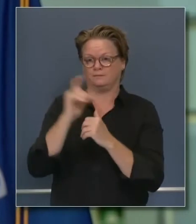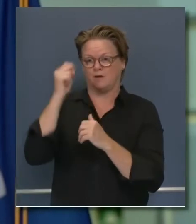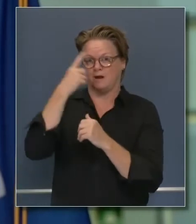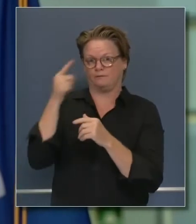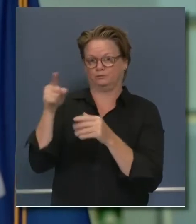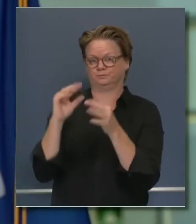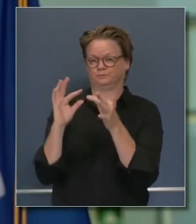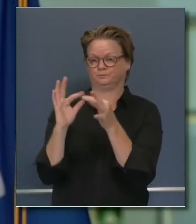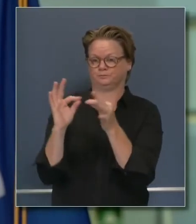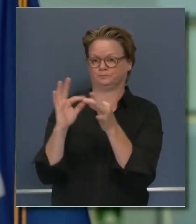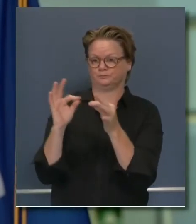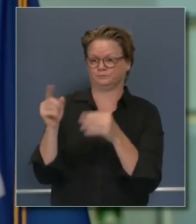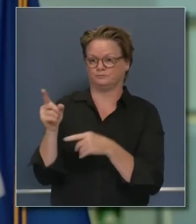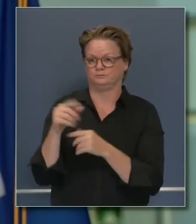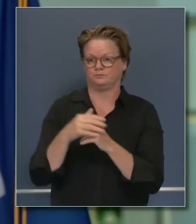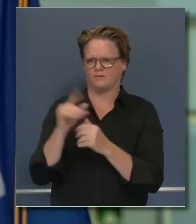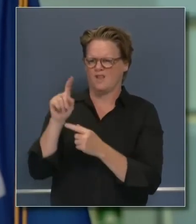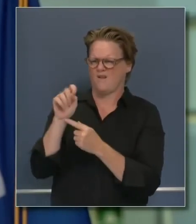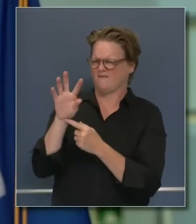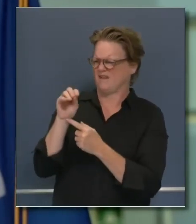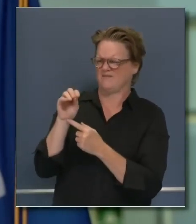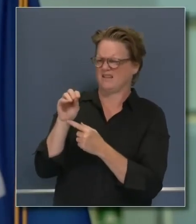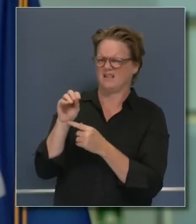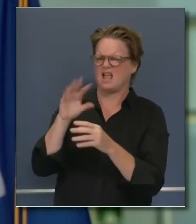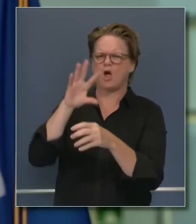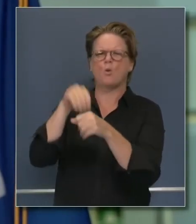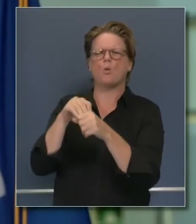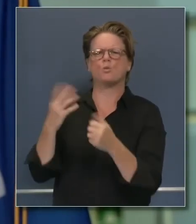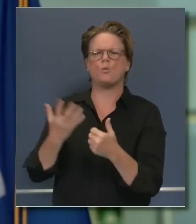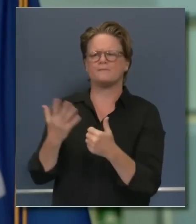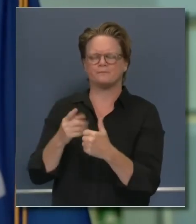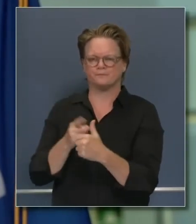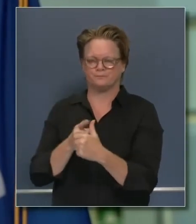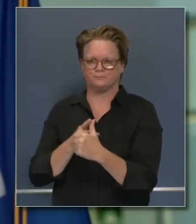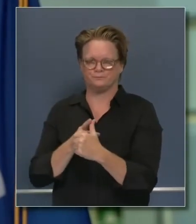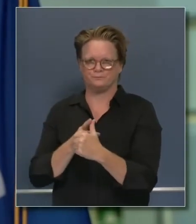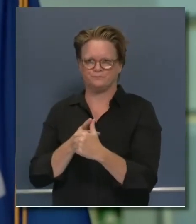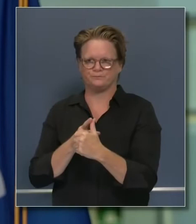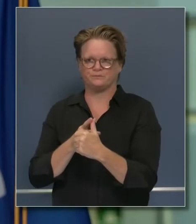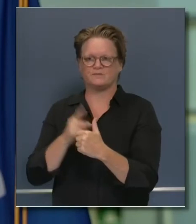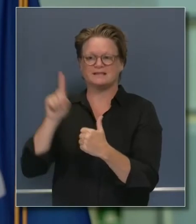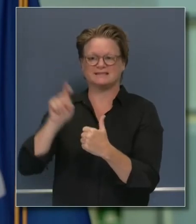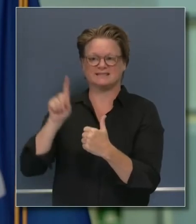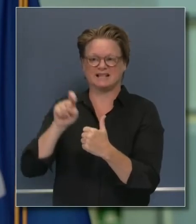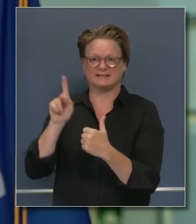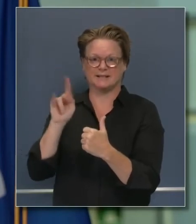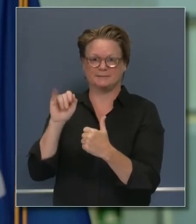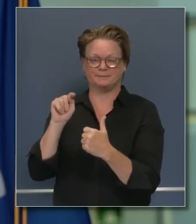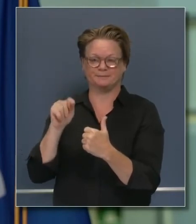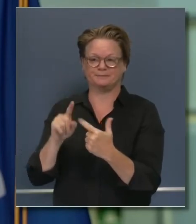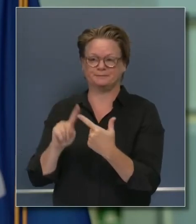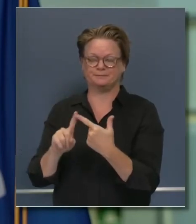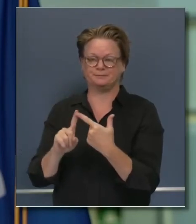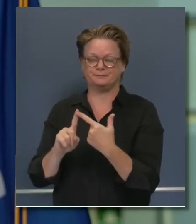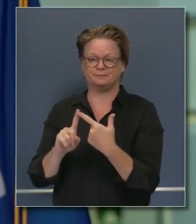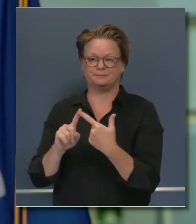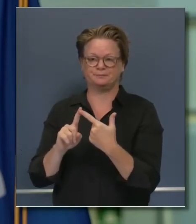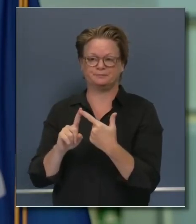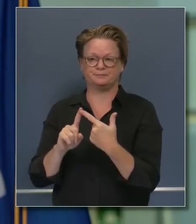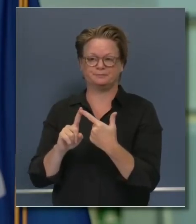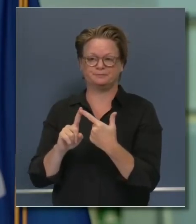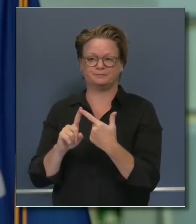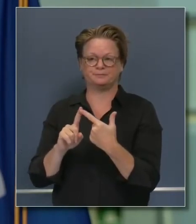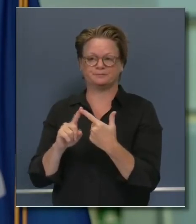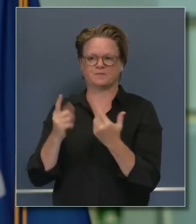captures is the entirety of the cost of running the test, so when a specimen that's been collected in the